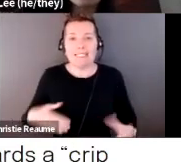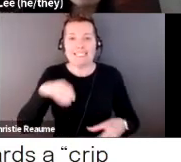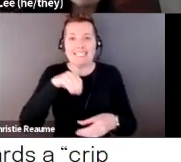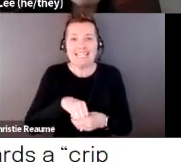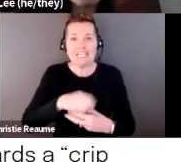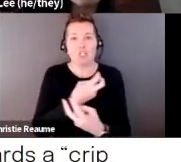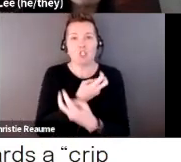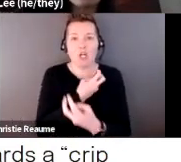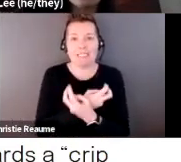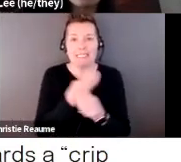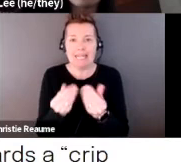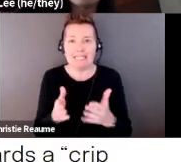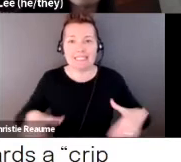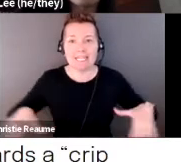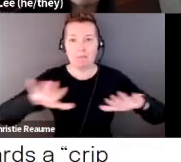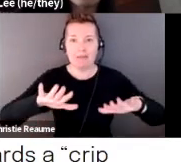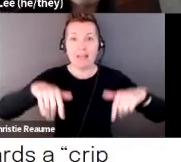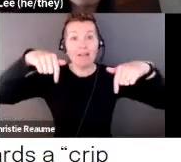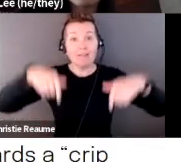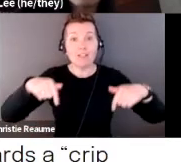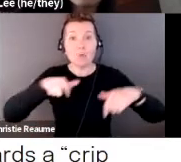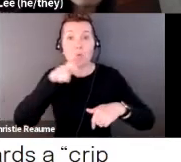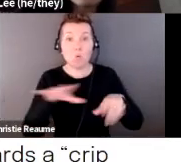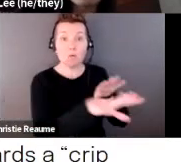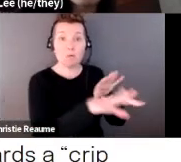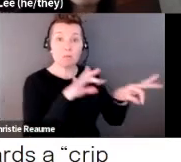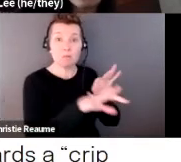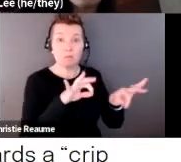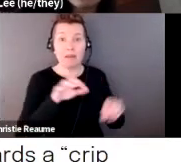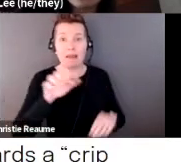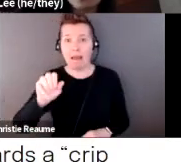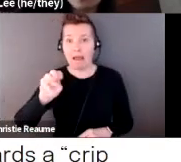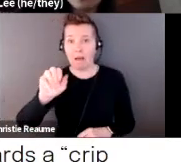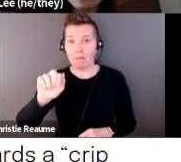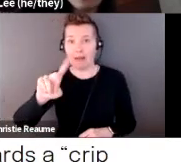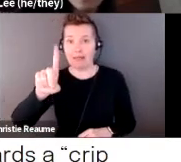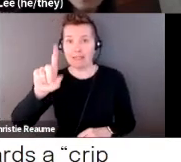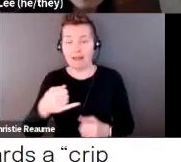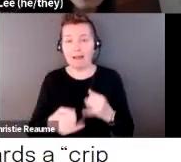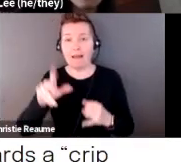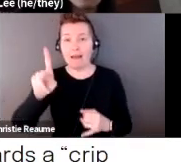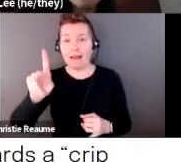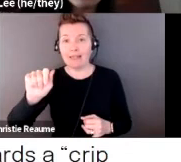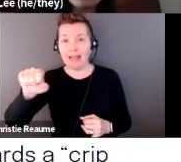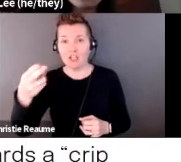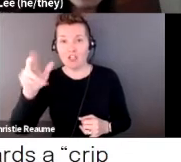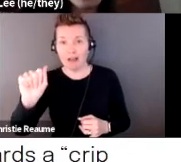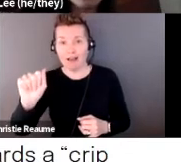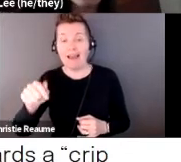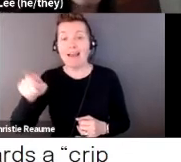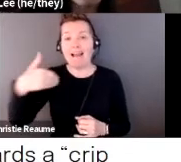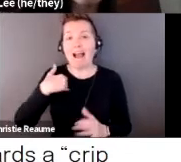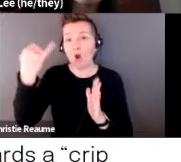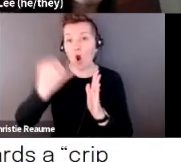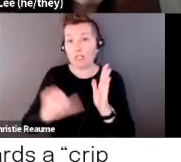exhibition curated by Amanda Katcha, which, uh, features works by 10 artists whose